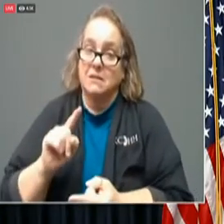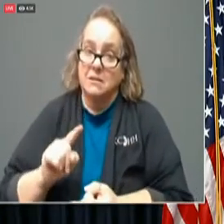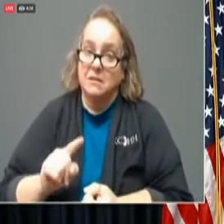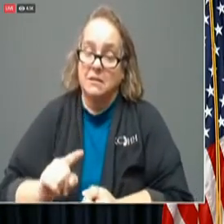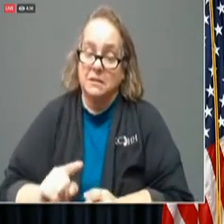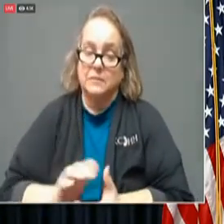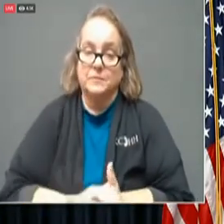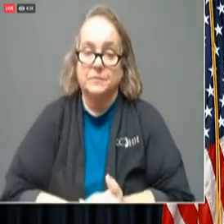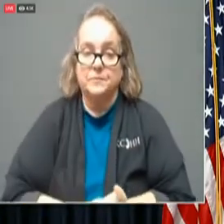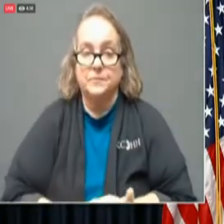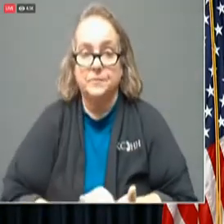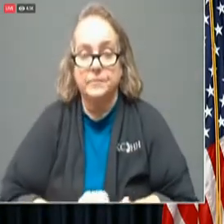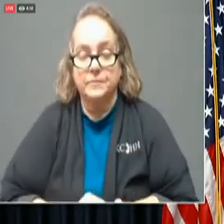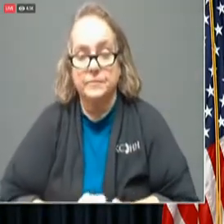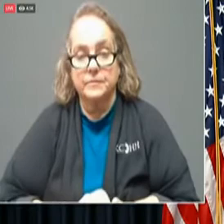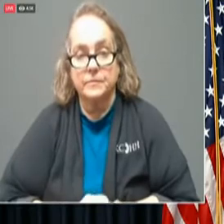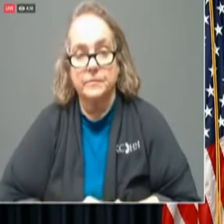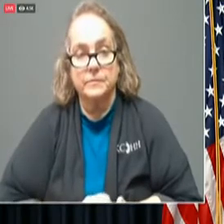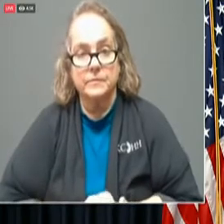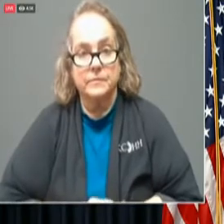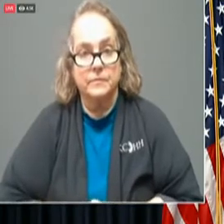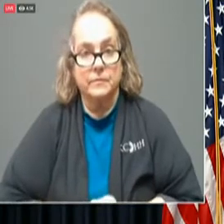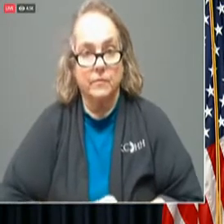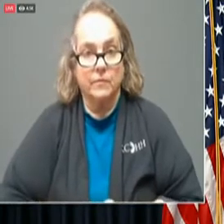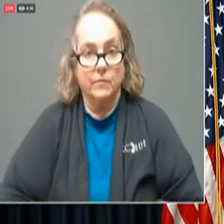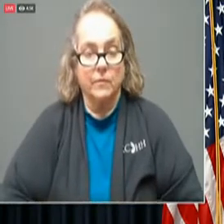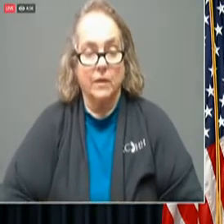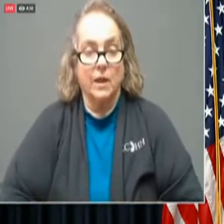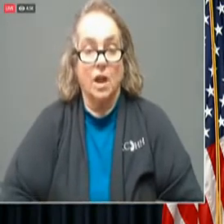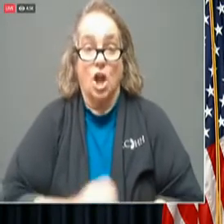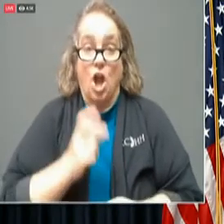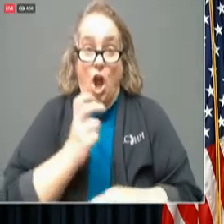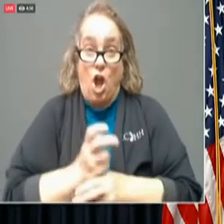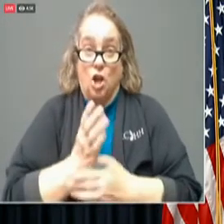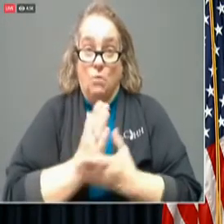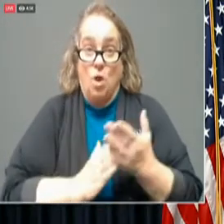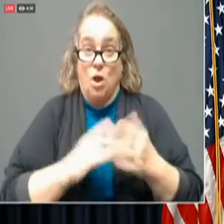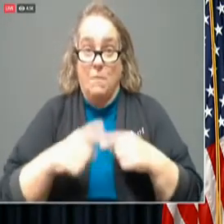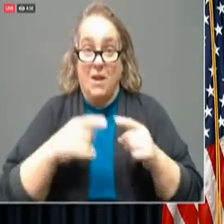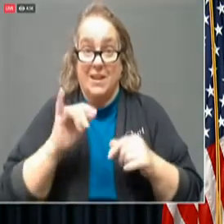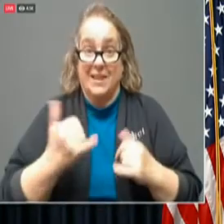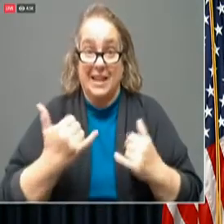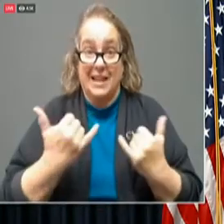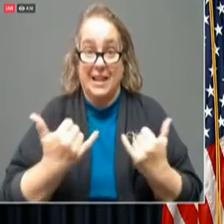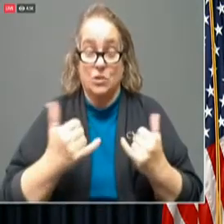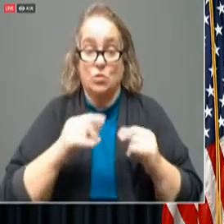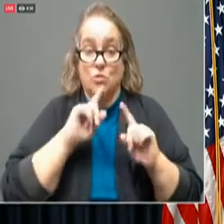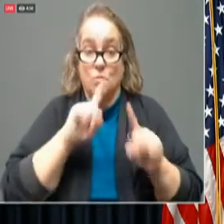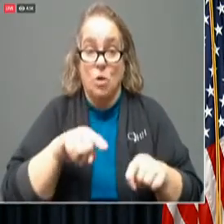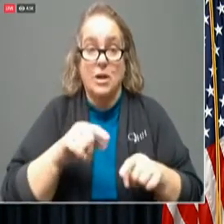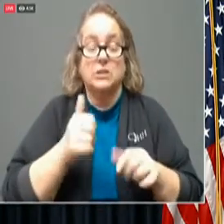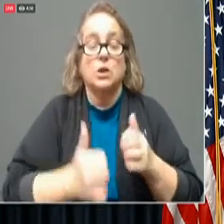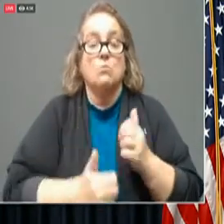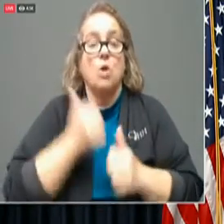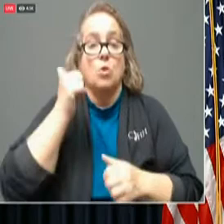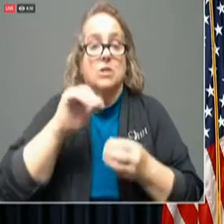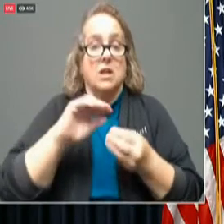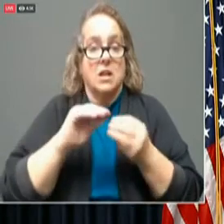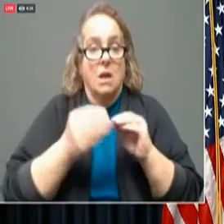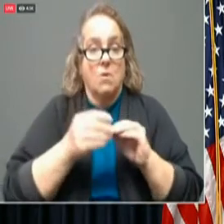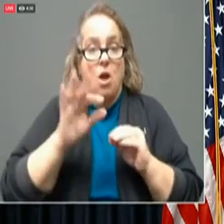The hard part, though, about today's report is it's the most number of deaths we've ever had at 58.